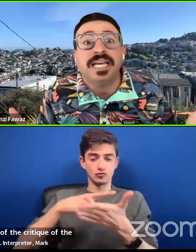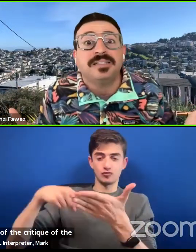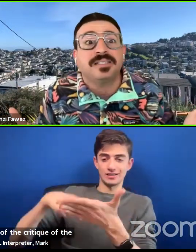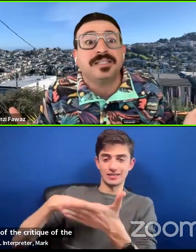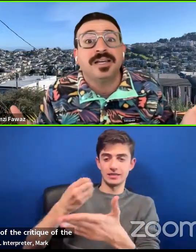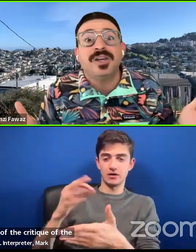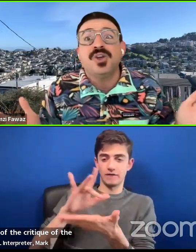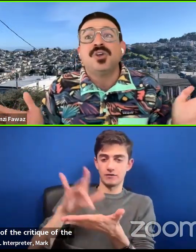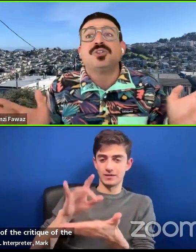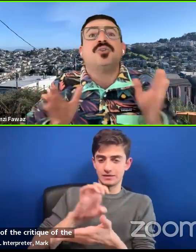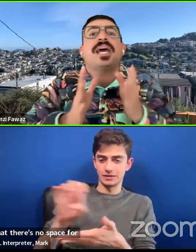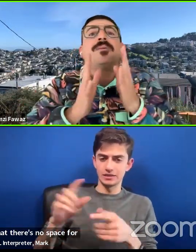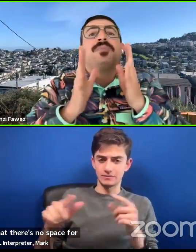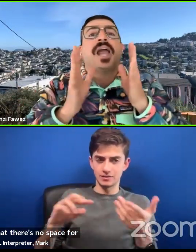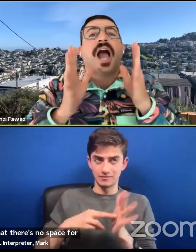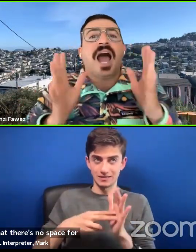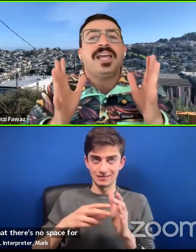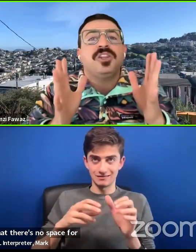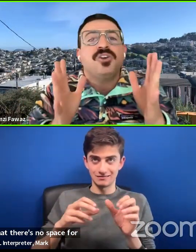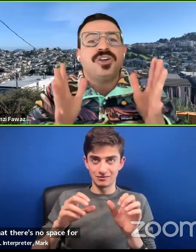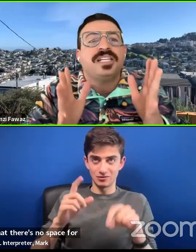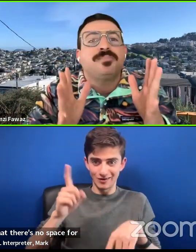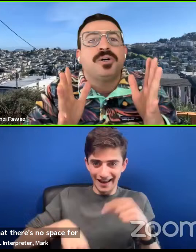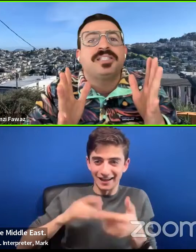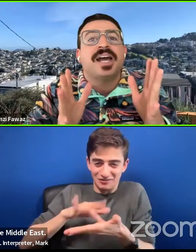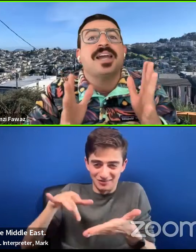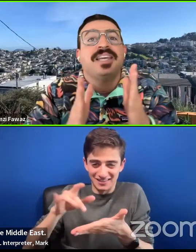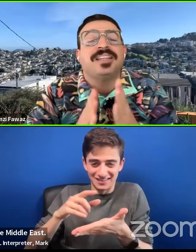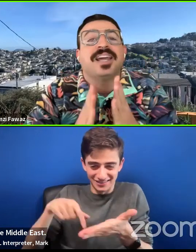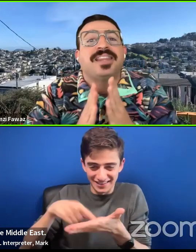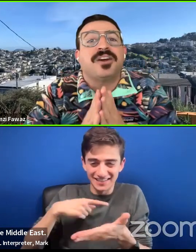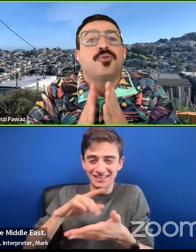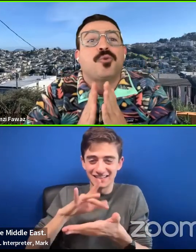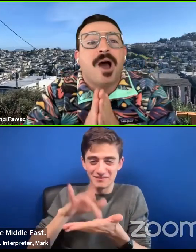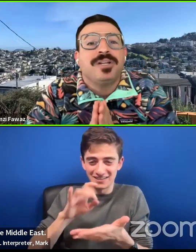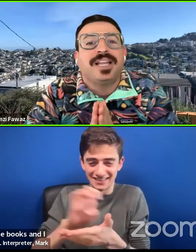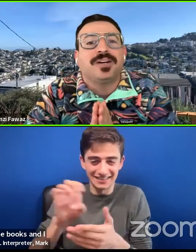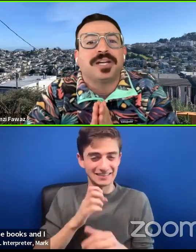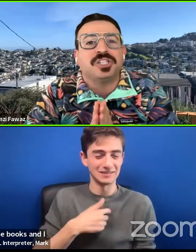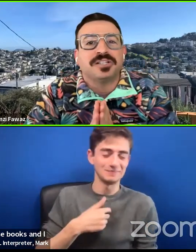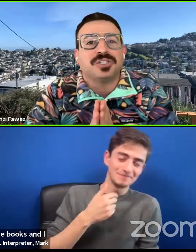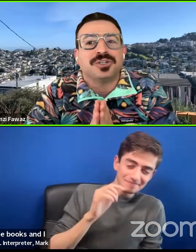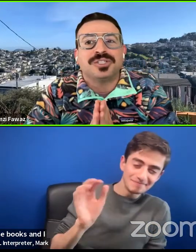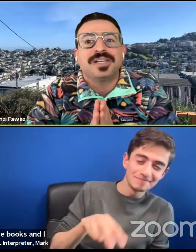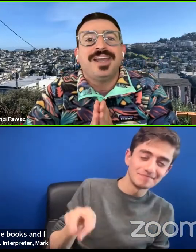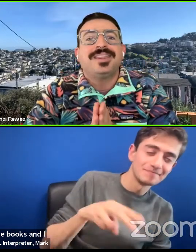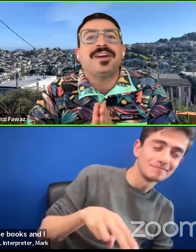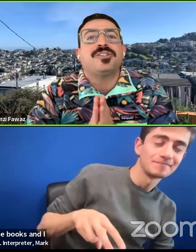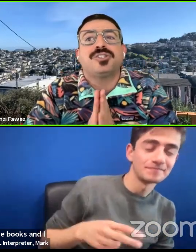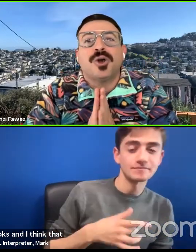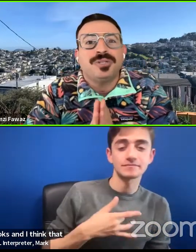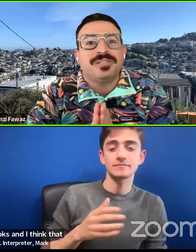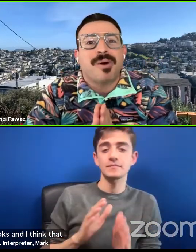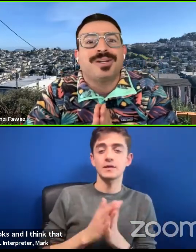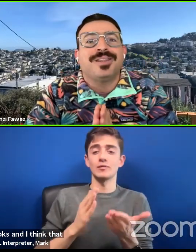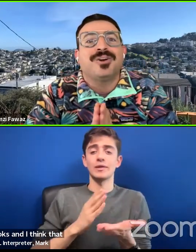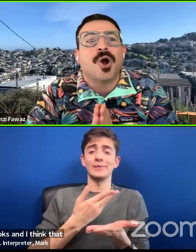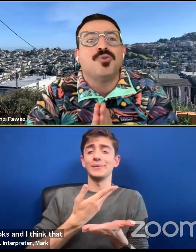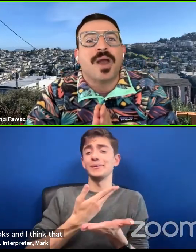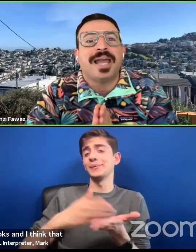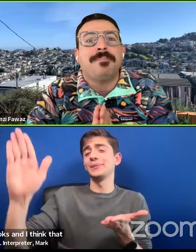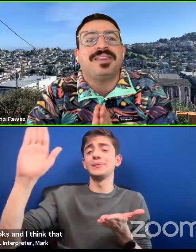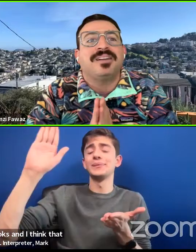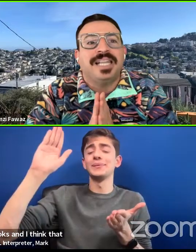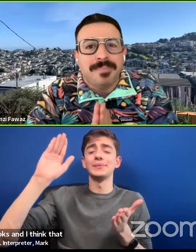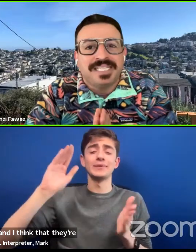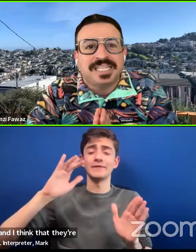critiquing the Middle East. So like, I look at these books and I think that they're ground clearing gestures. They are so smart